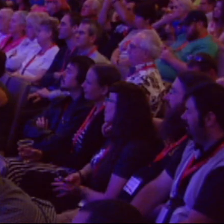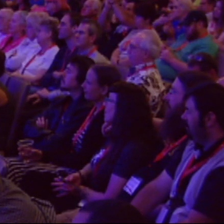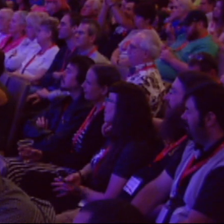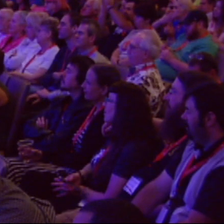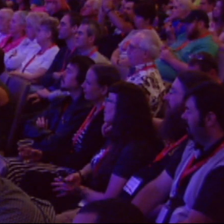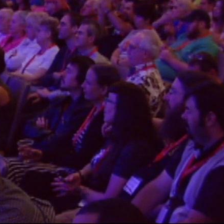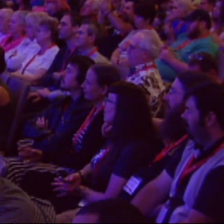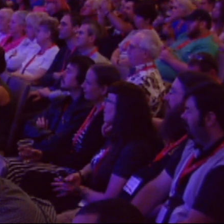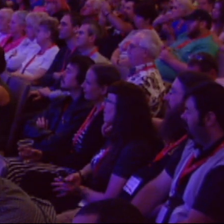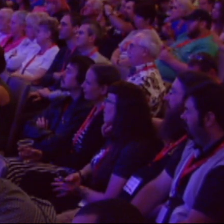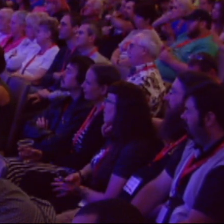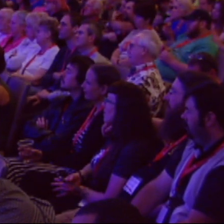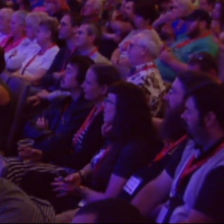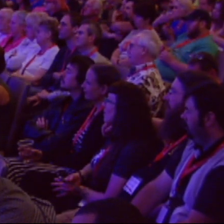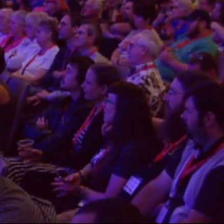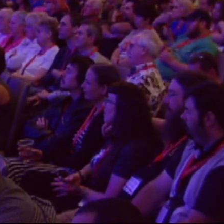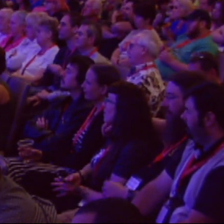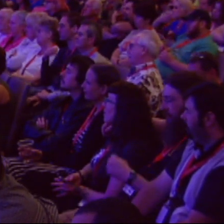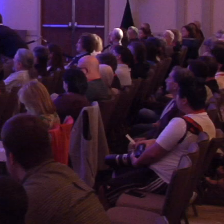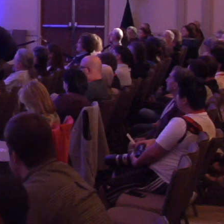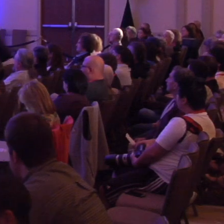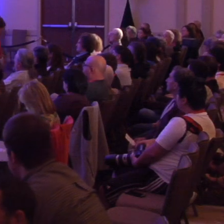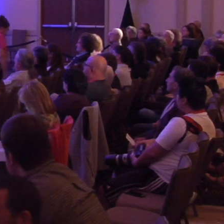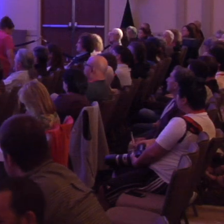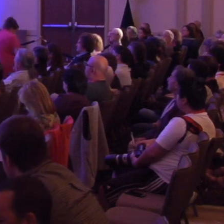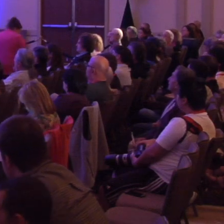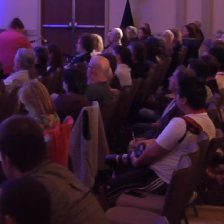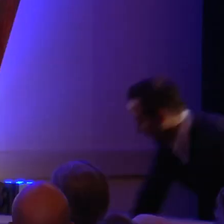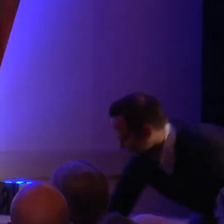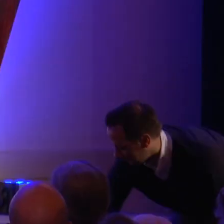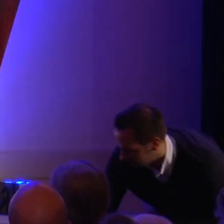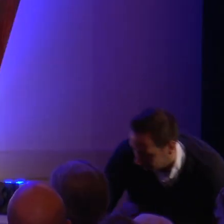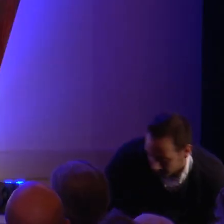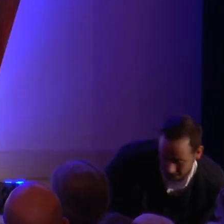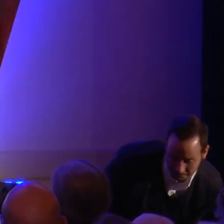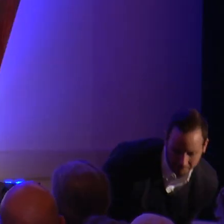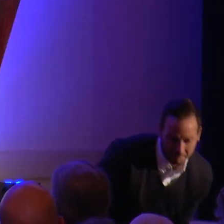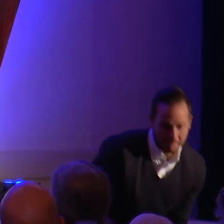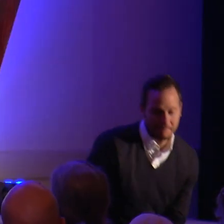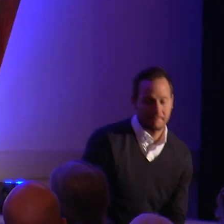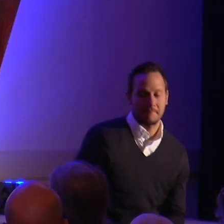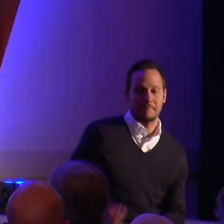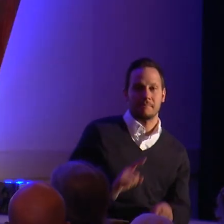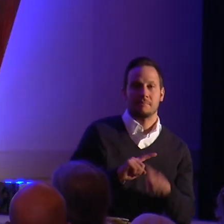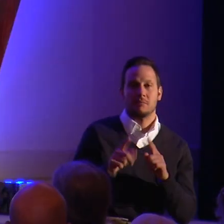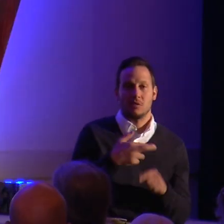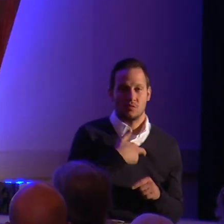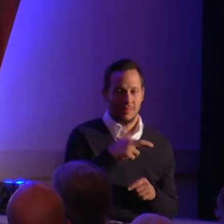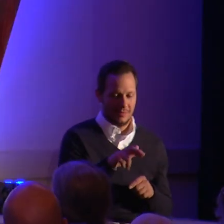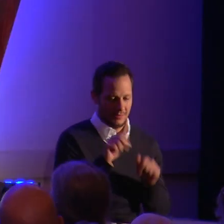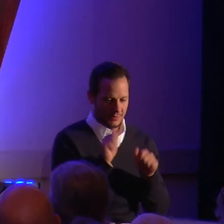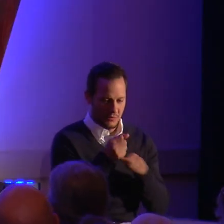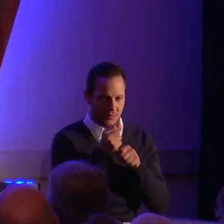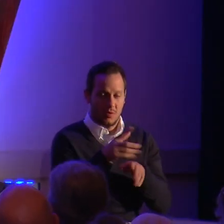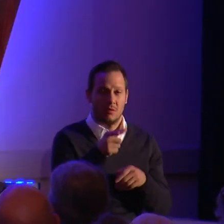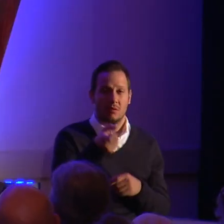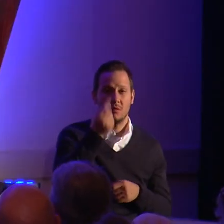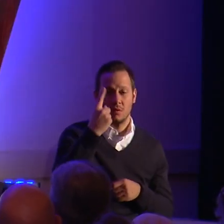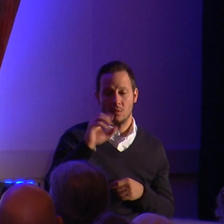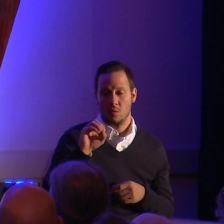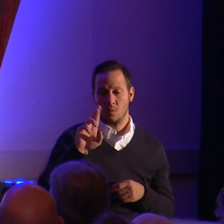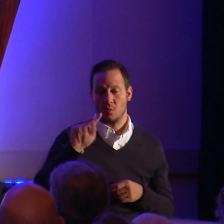But there you have, you know, this is what religion can do to people. You have an Orthodox Jew defending